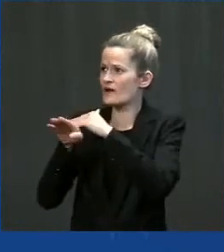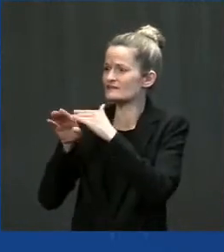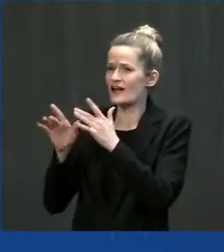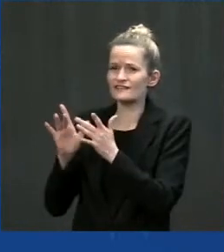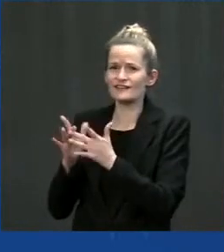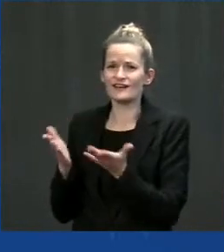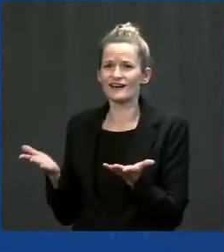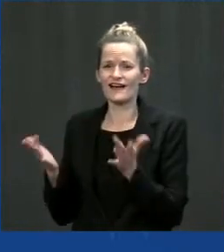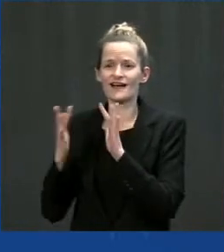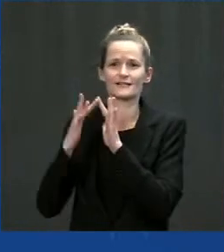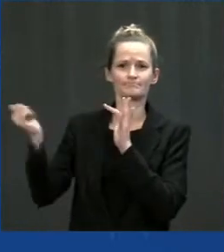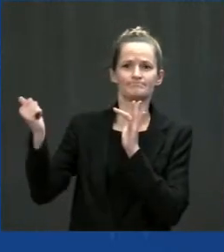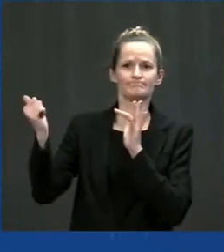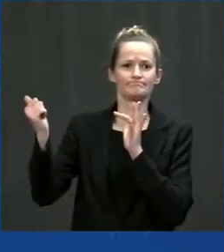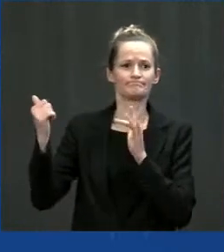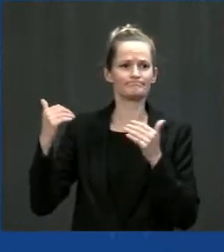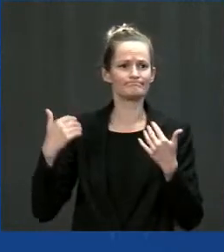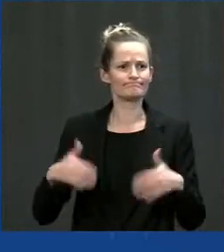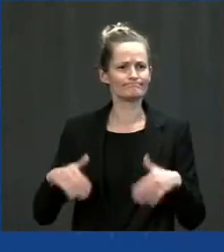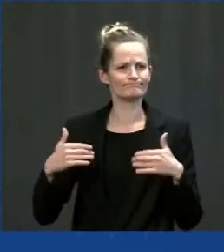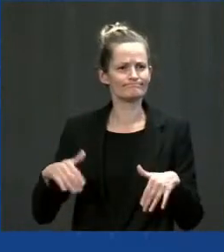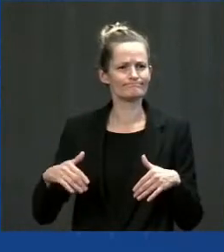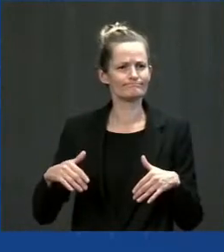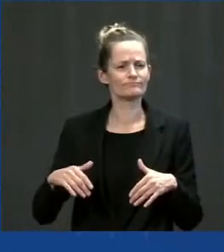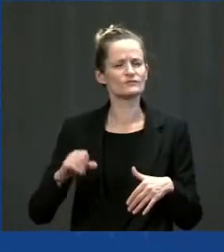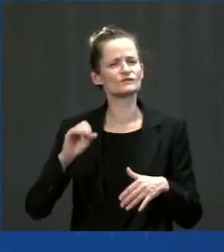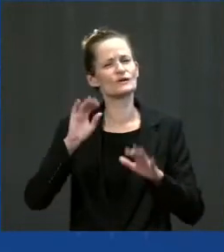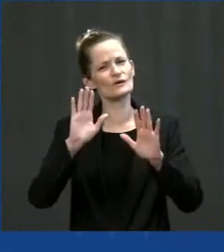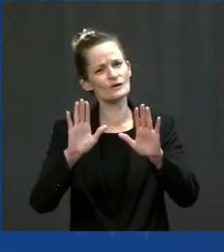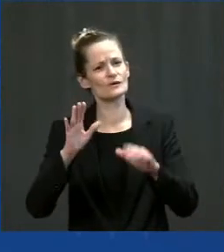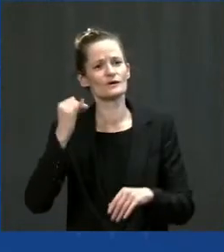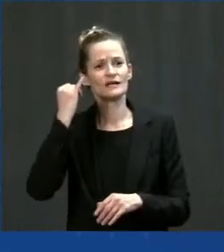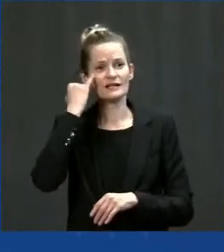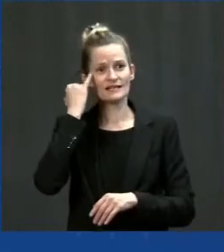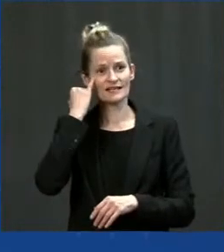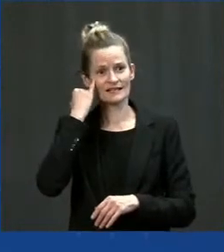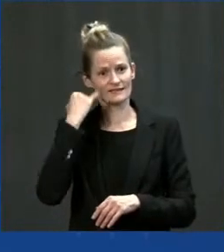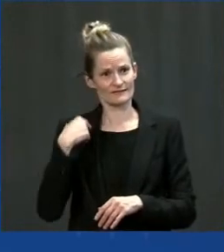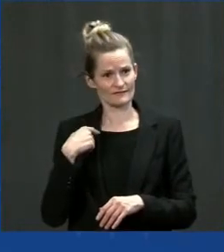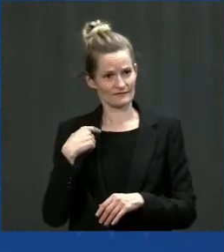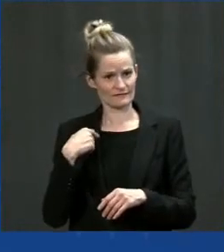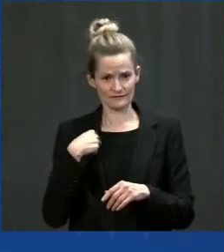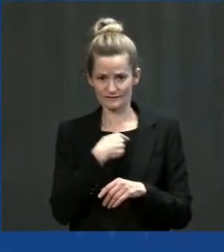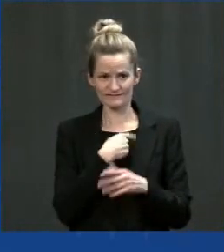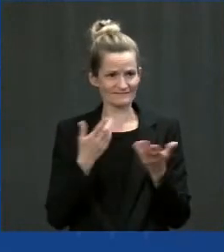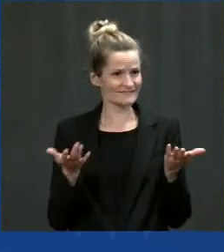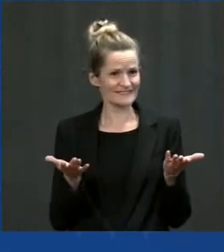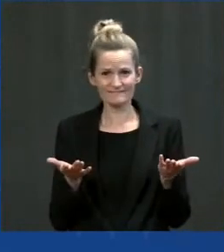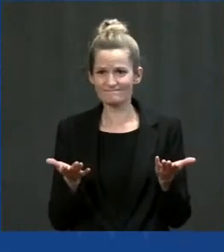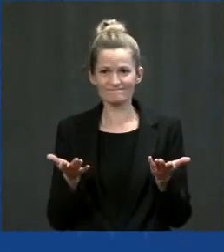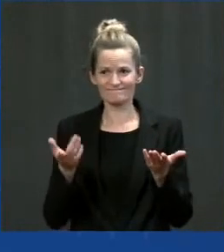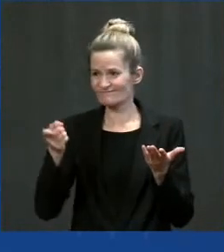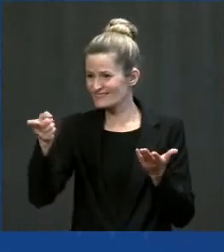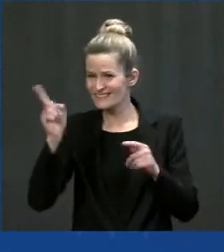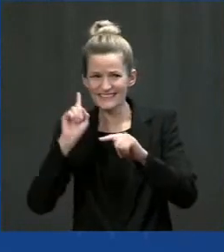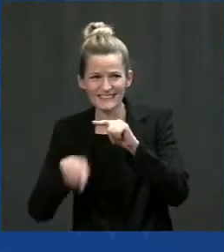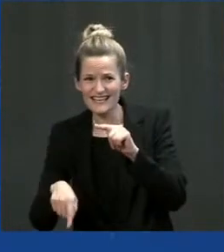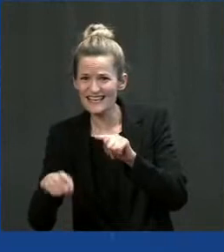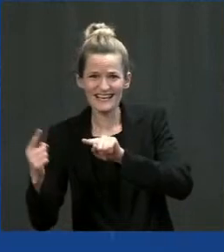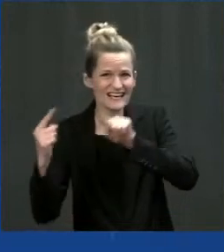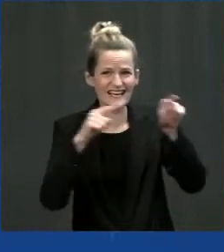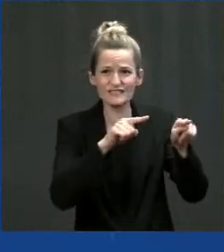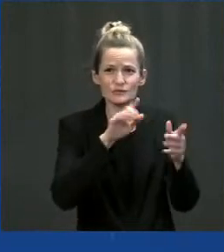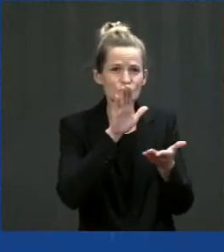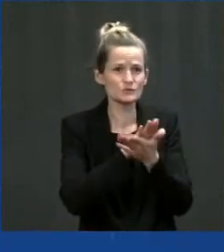having, you know, distance learning where they don't have to sit in the McDonald's parking lot to get access with their mom or dad to get